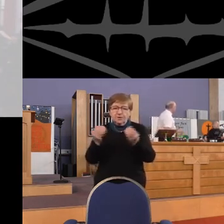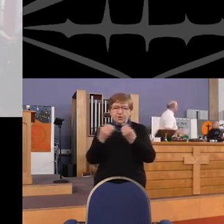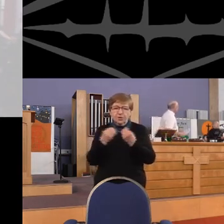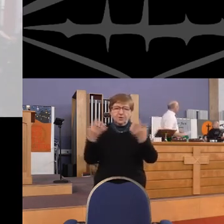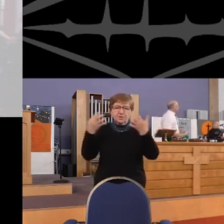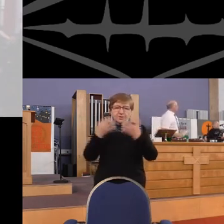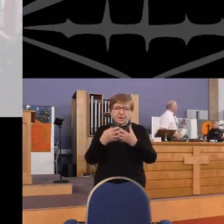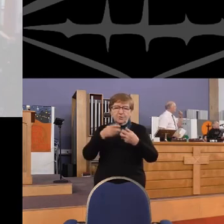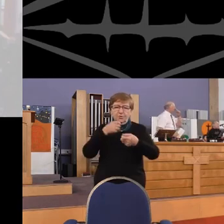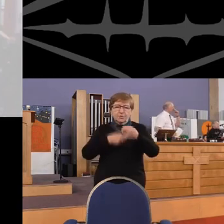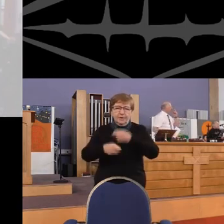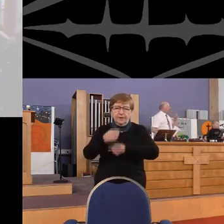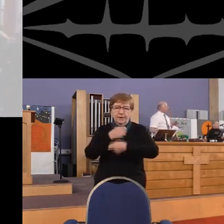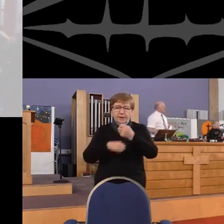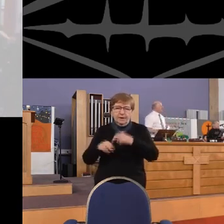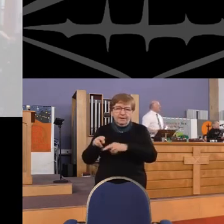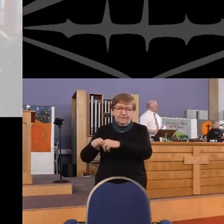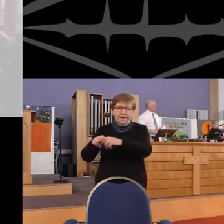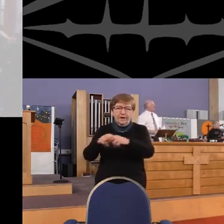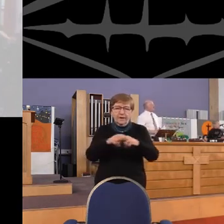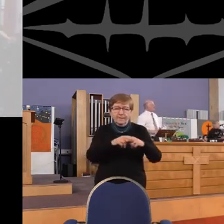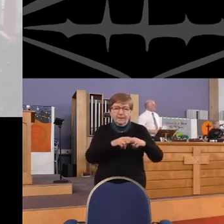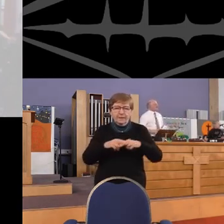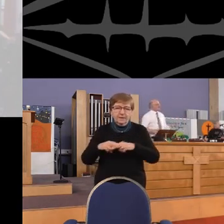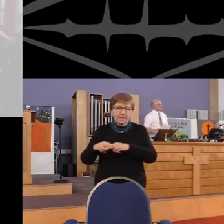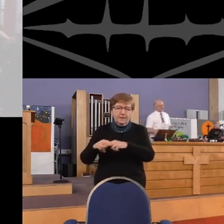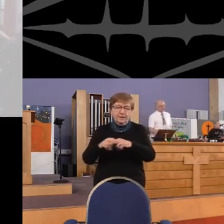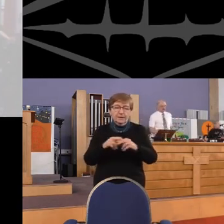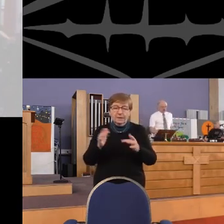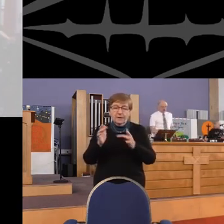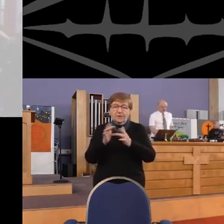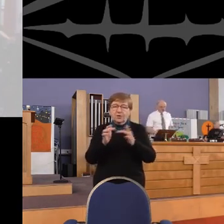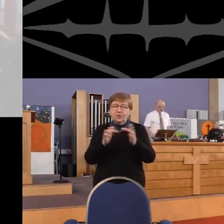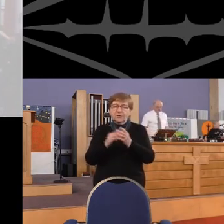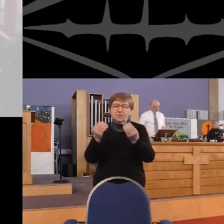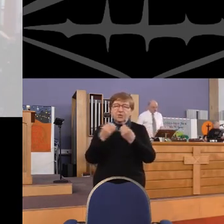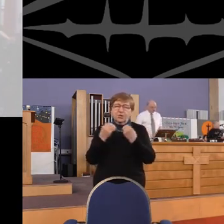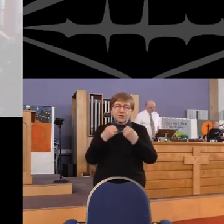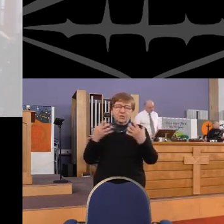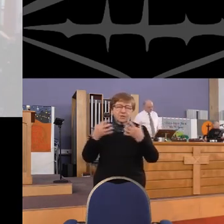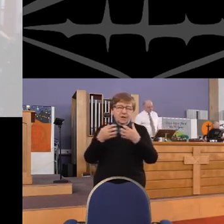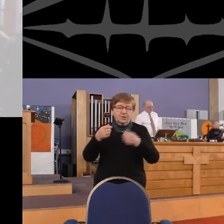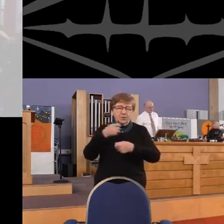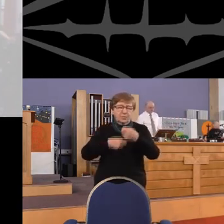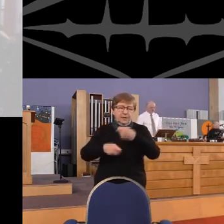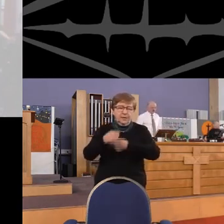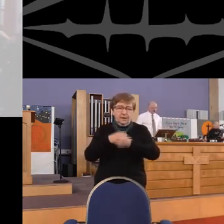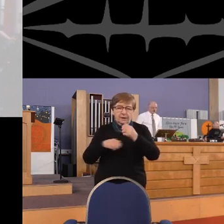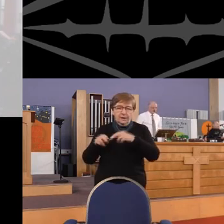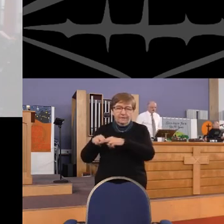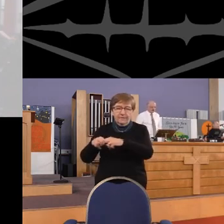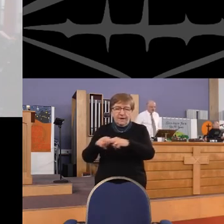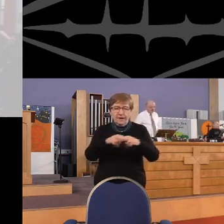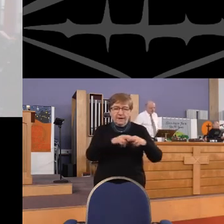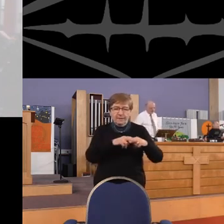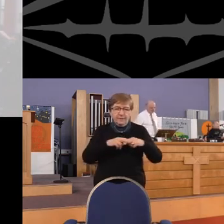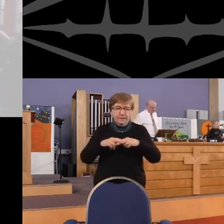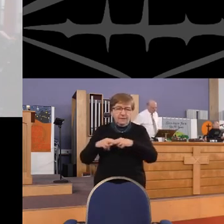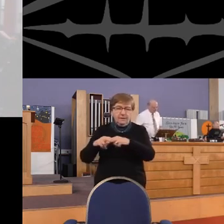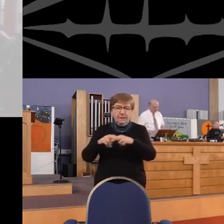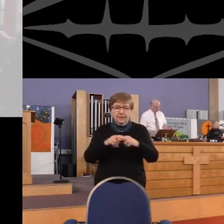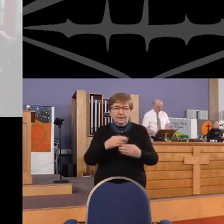Jesus taught us How to live Jesus family Jesus taught us How to be A